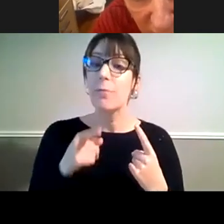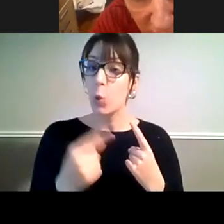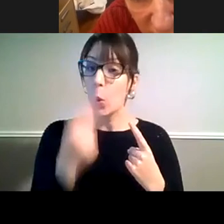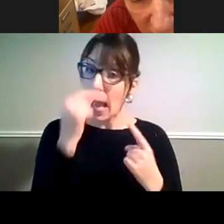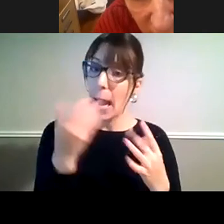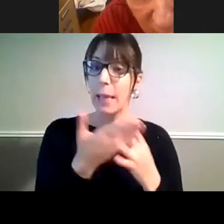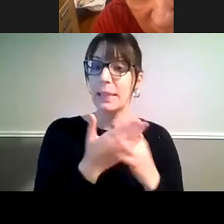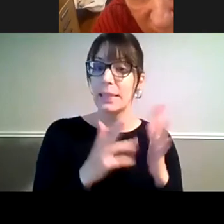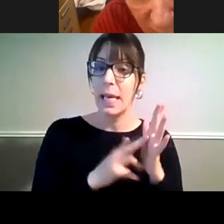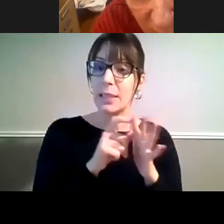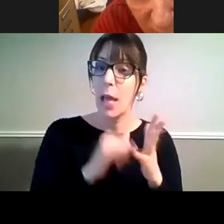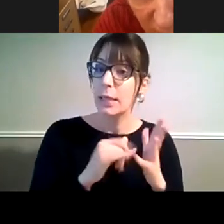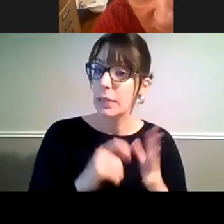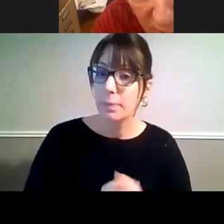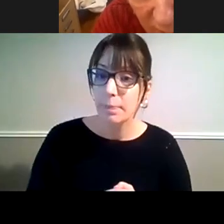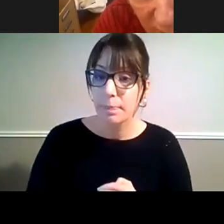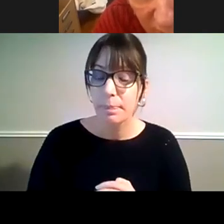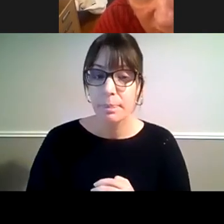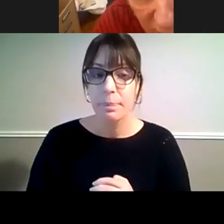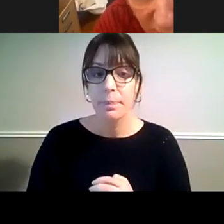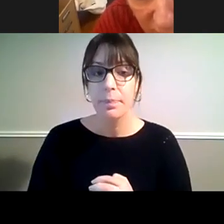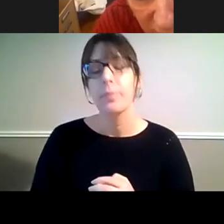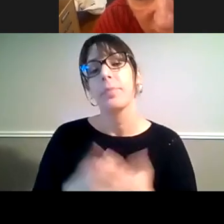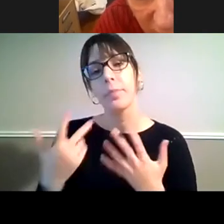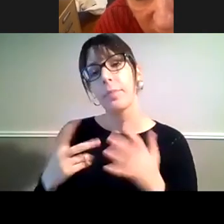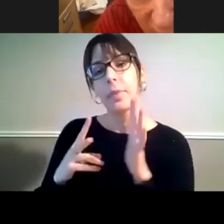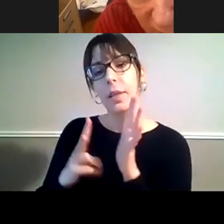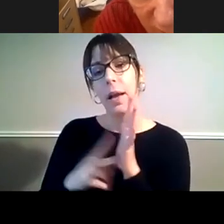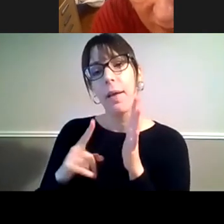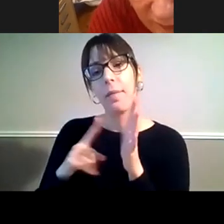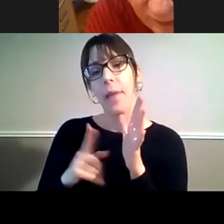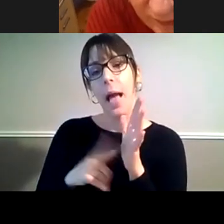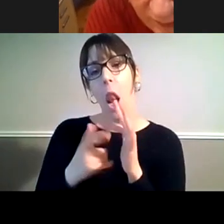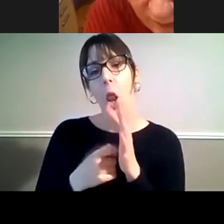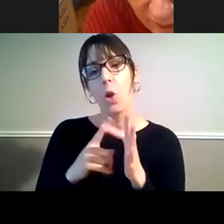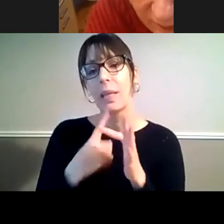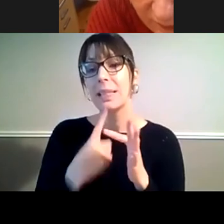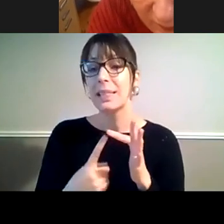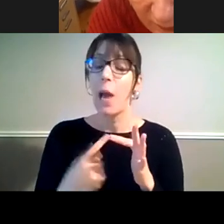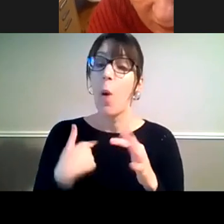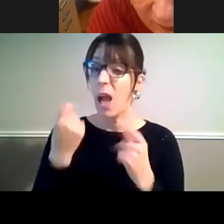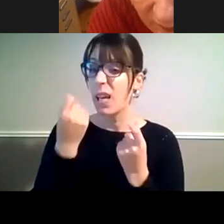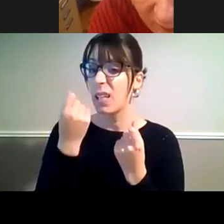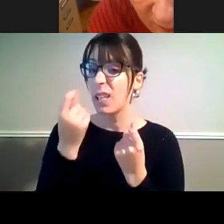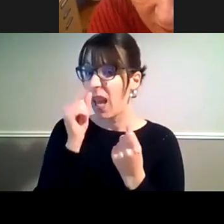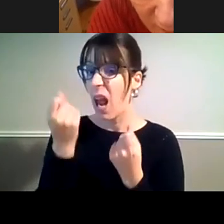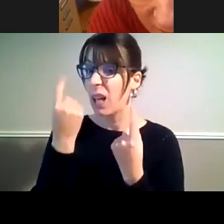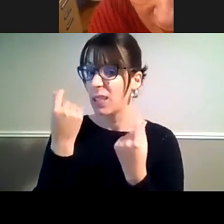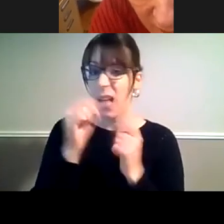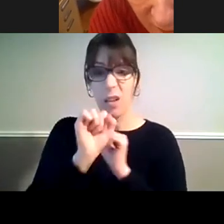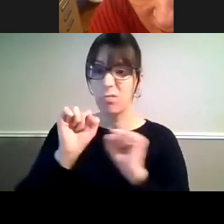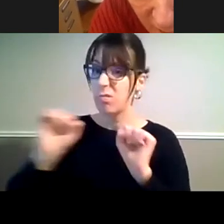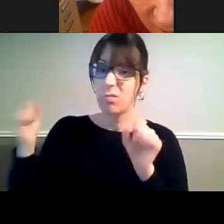the NDIS? Well, I can certainly understand Peter and Lynn and Malika's points.